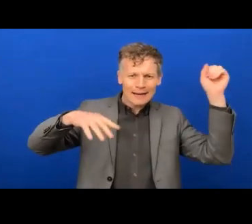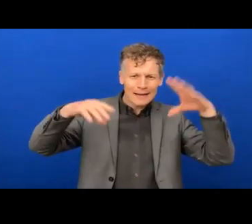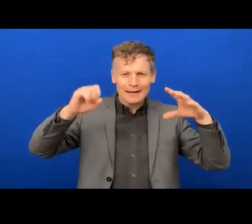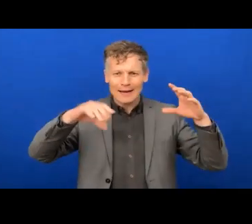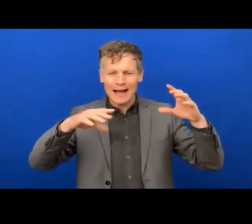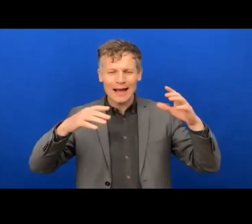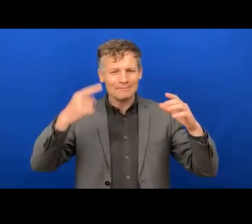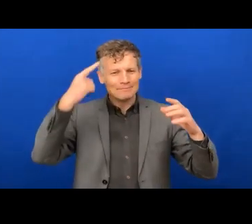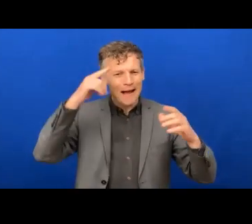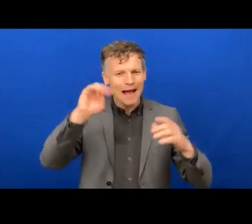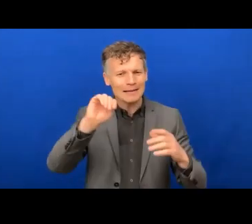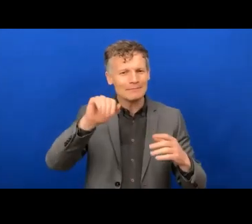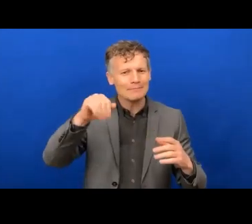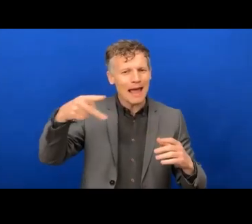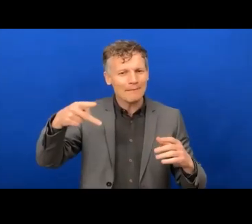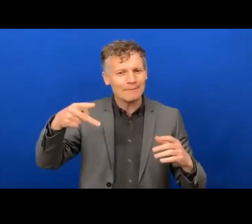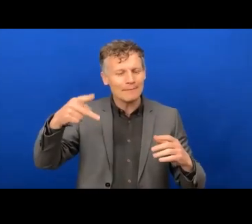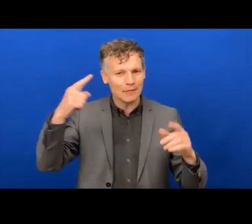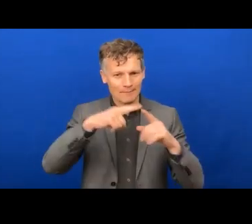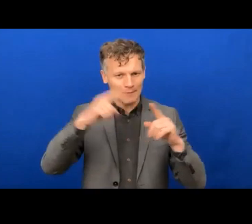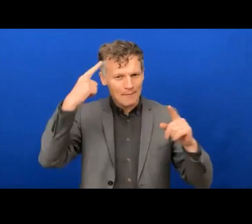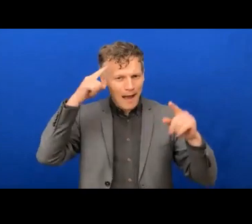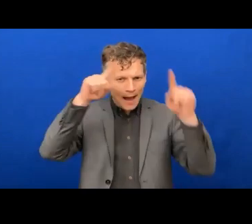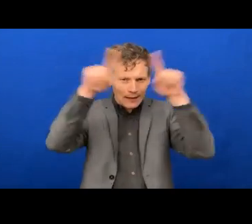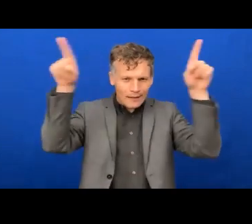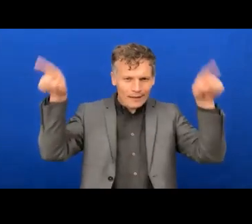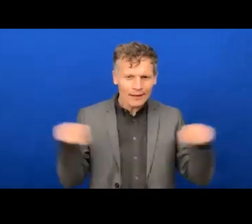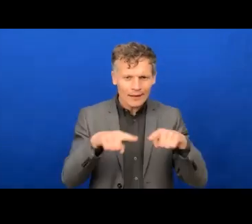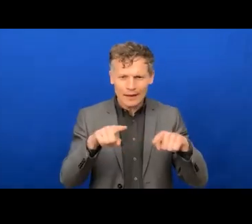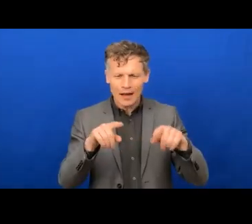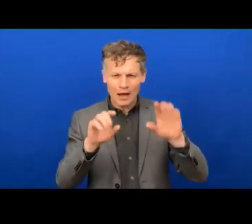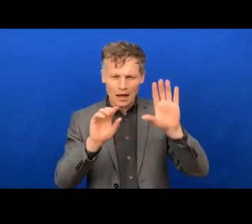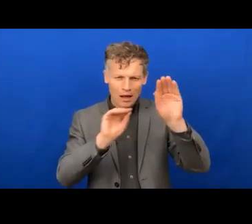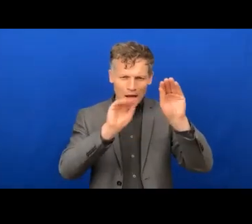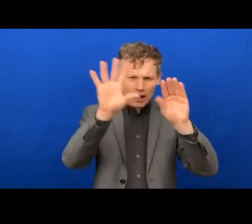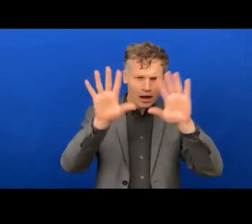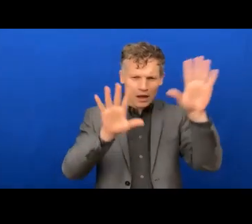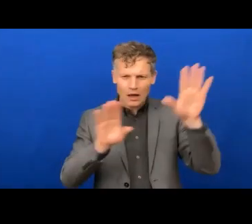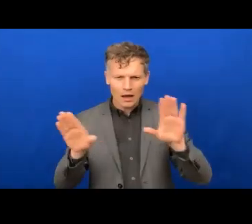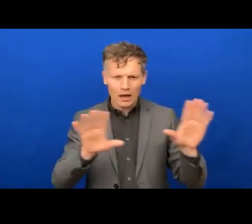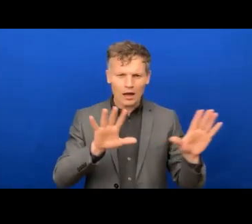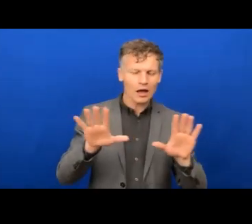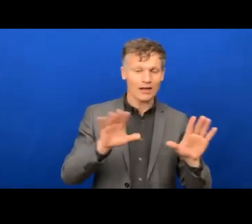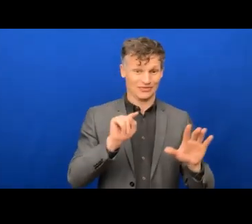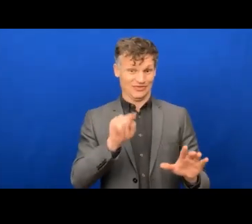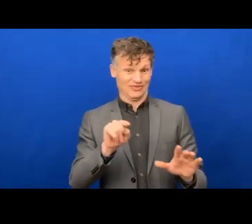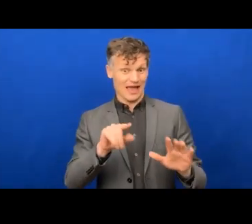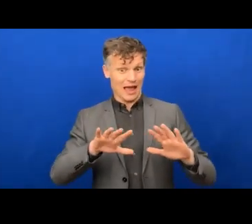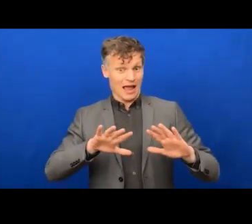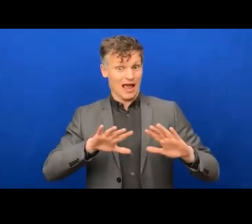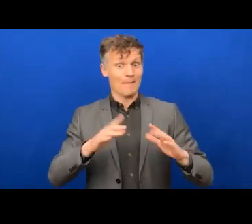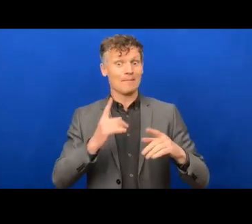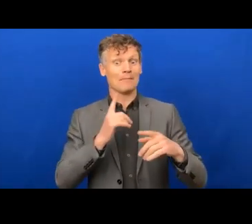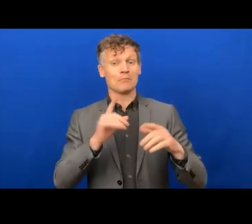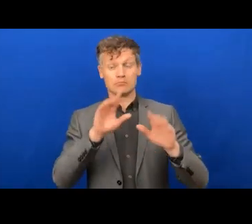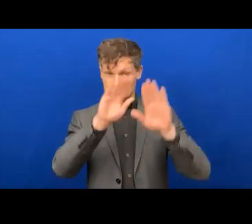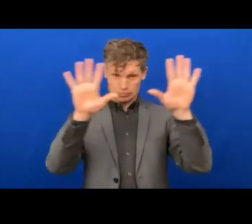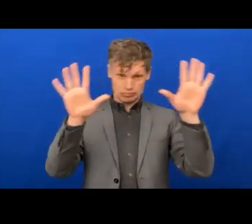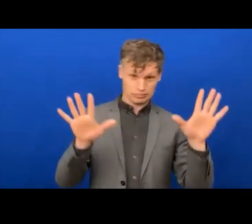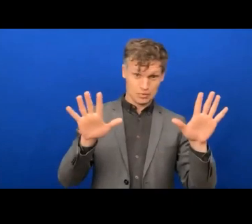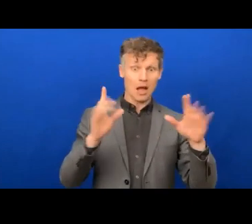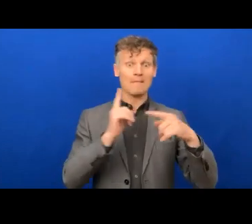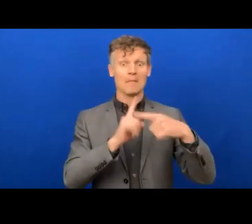order them visually, and then dictate stuff was how I got through my masters and how I still do a lot of my sort of